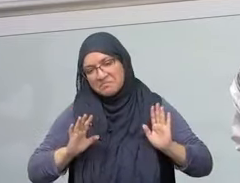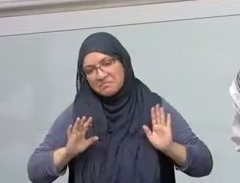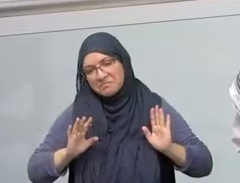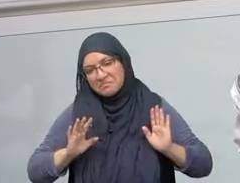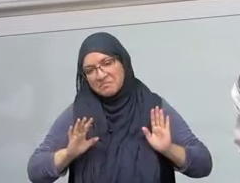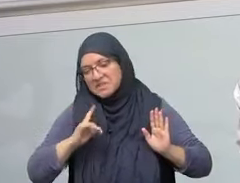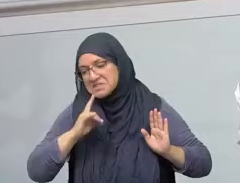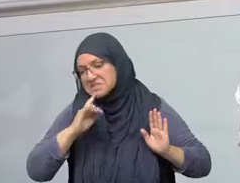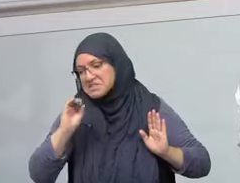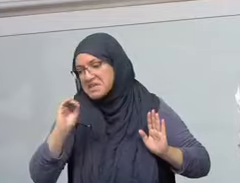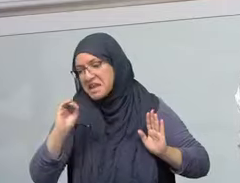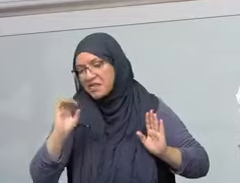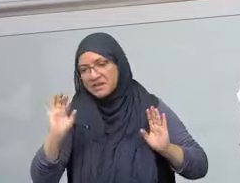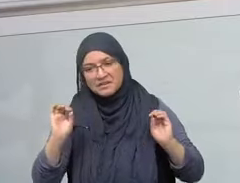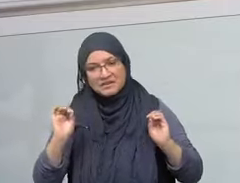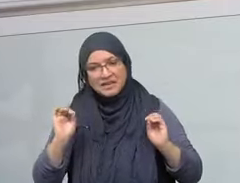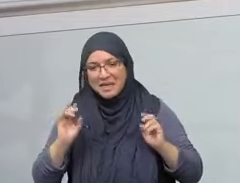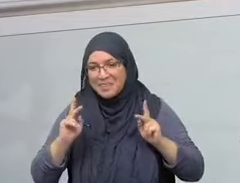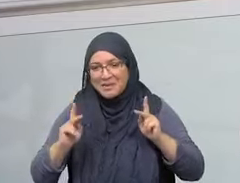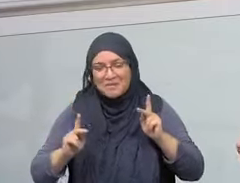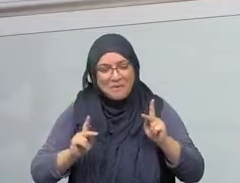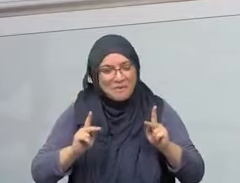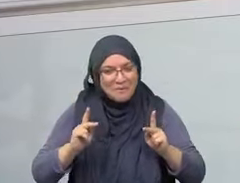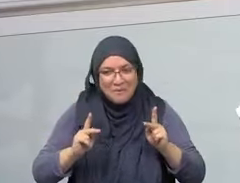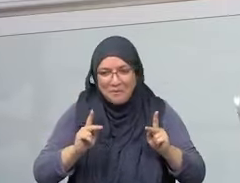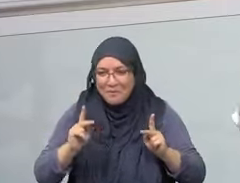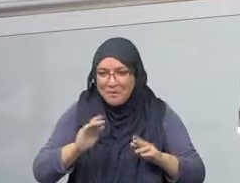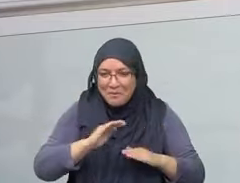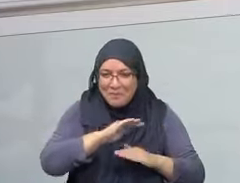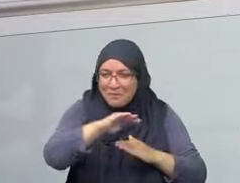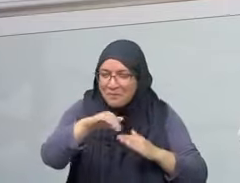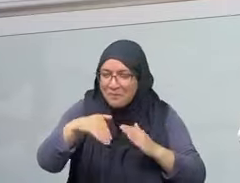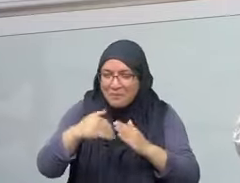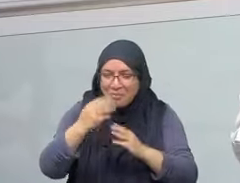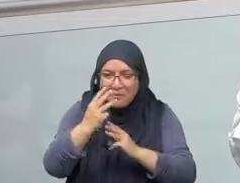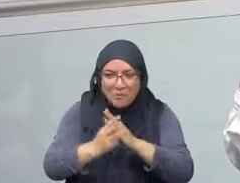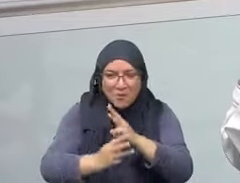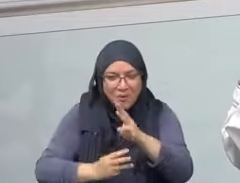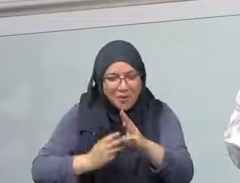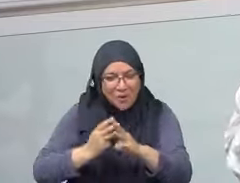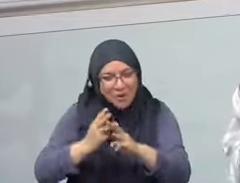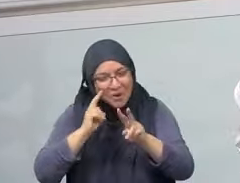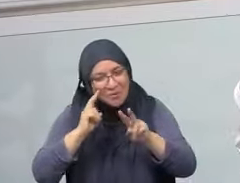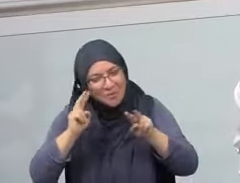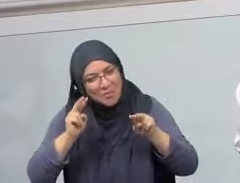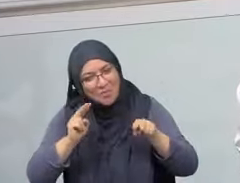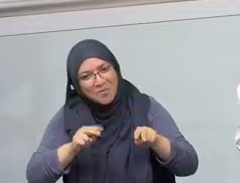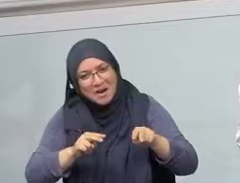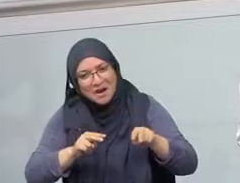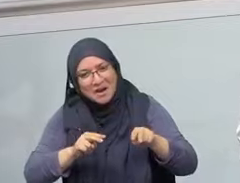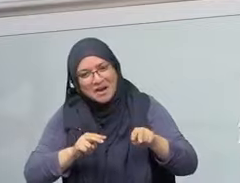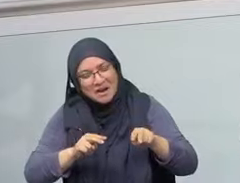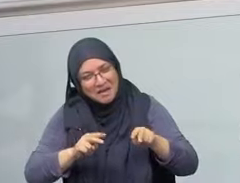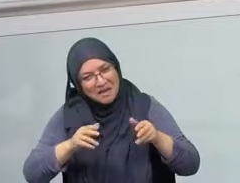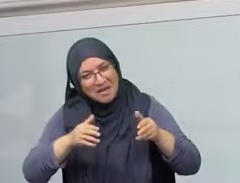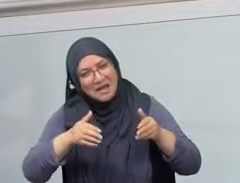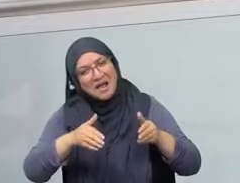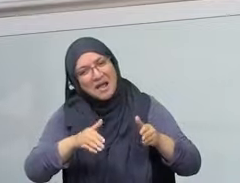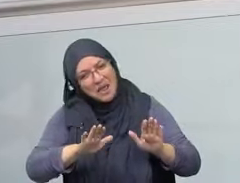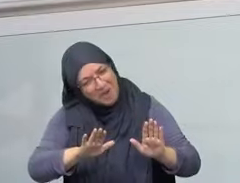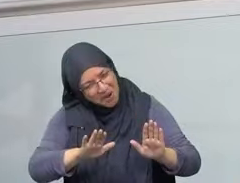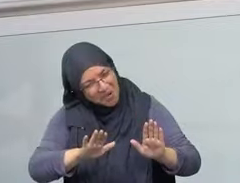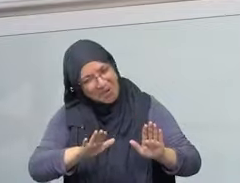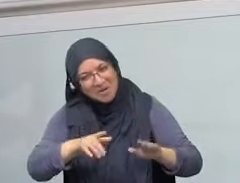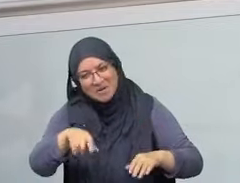the world. That can murder. SubhanAllah. I mean it's unbelievable. The ignorance. And the